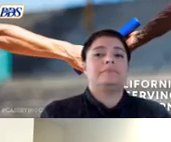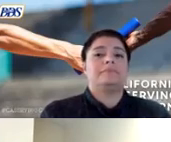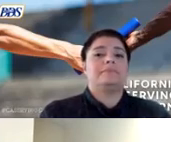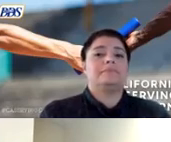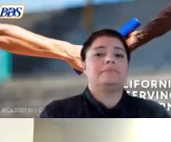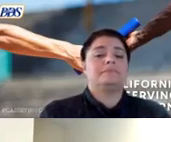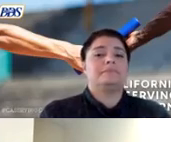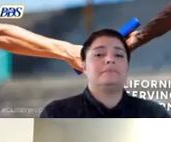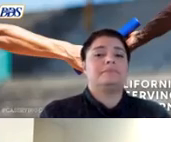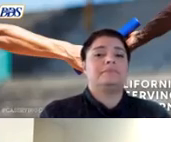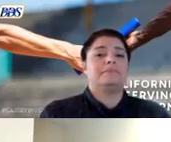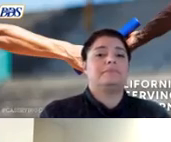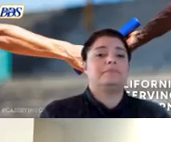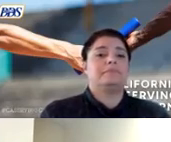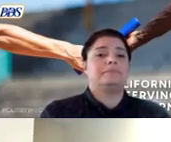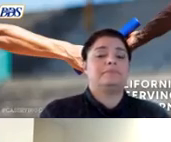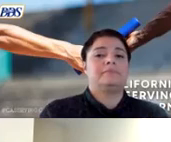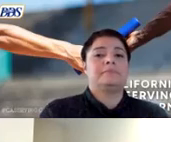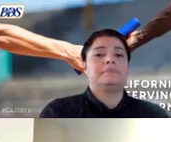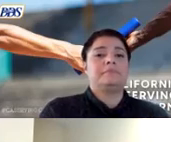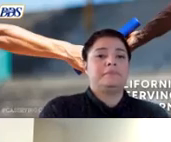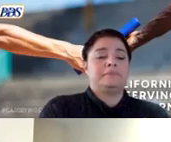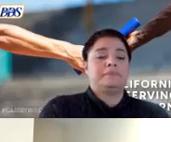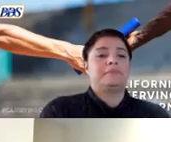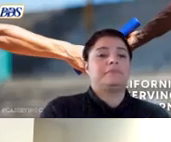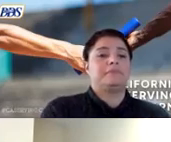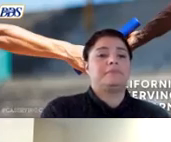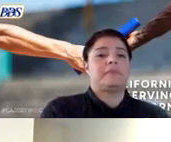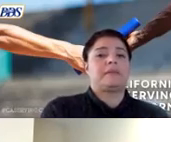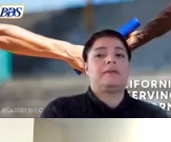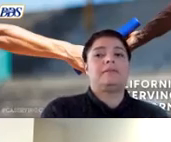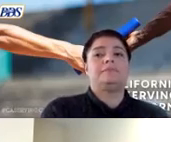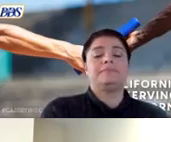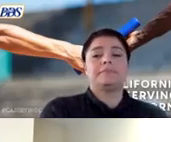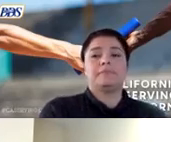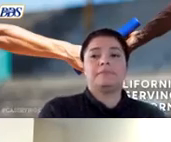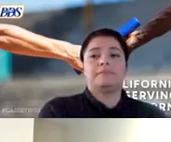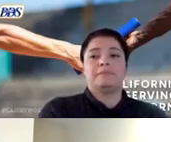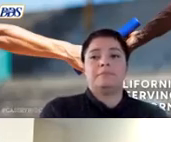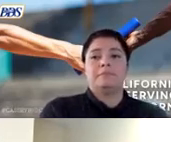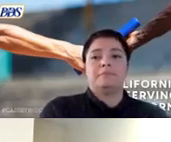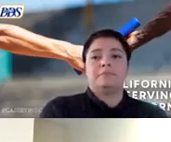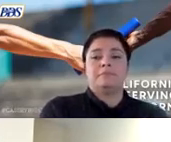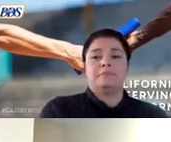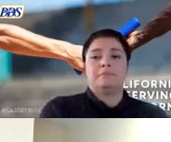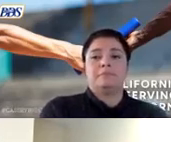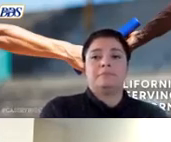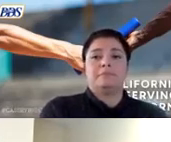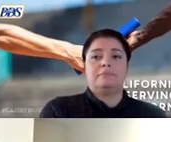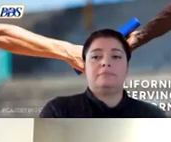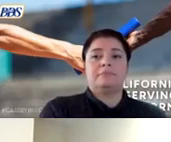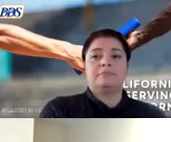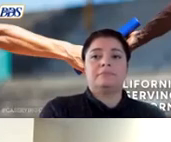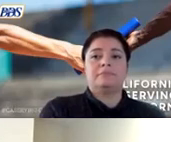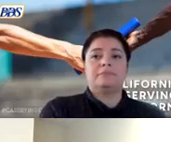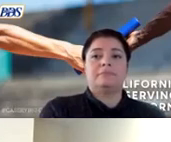last five years so you know um we have been implementing the